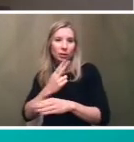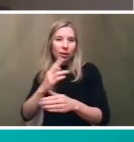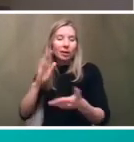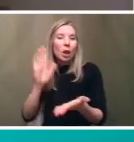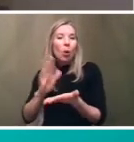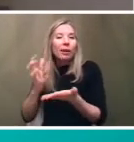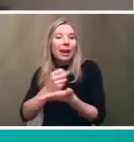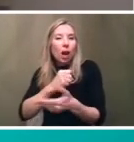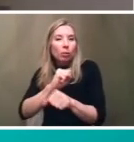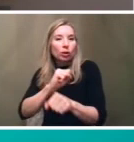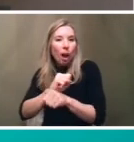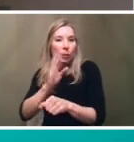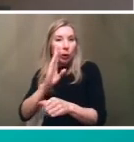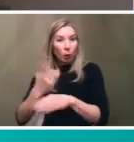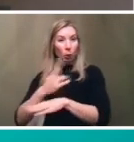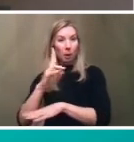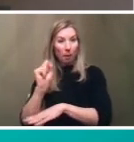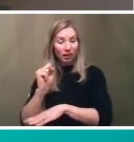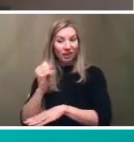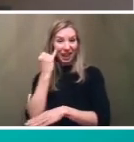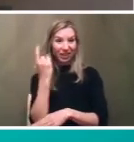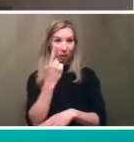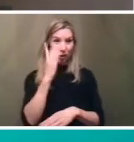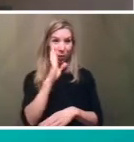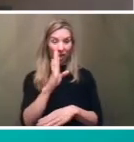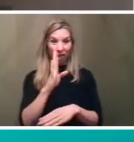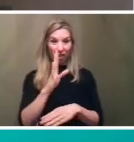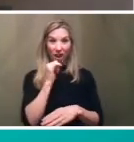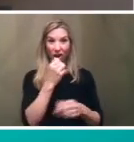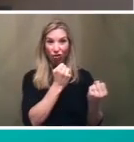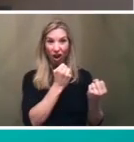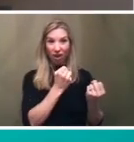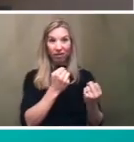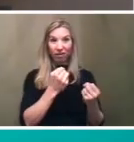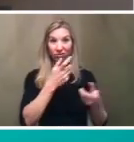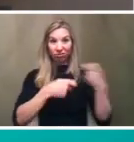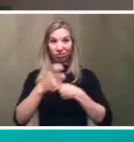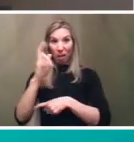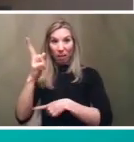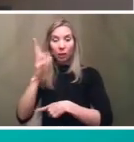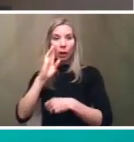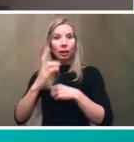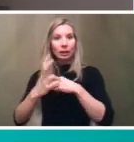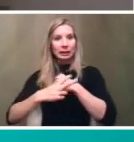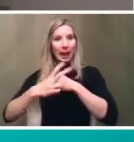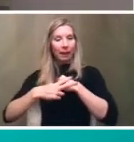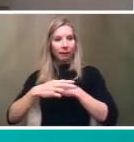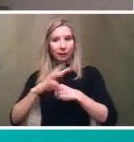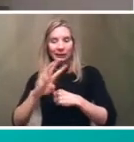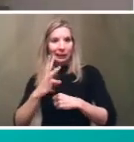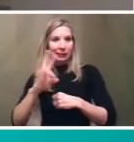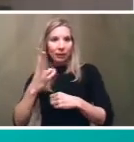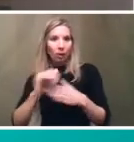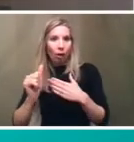we can if somebody can instead of driving take the bus they could save six or seven dollars a day that that that cost savings is something that would be highly